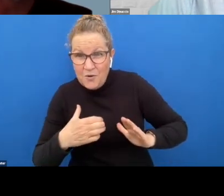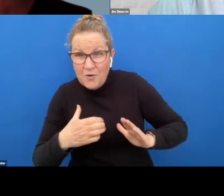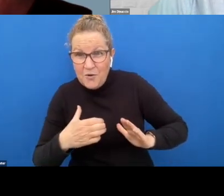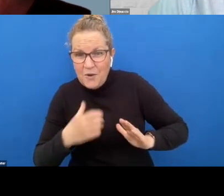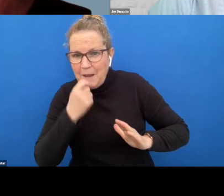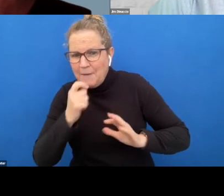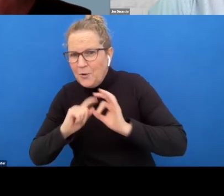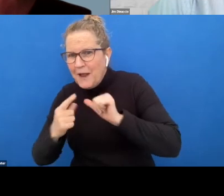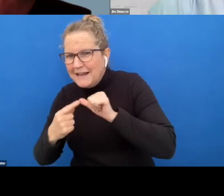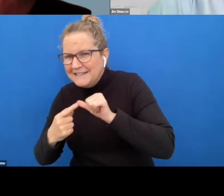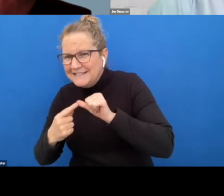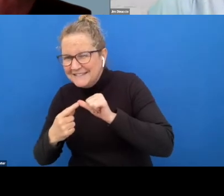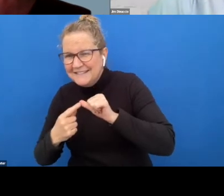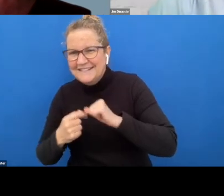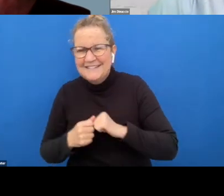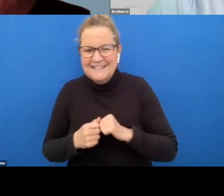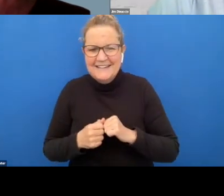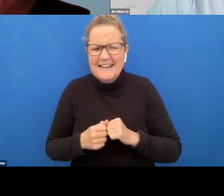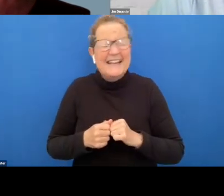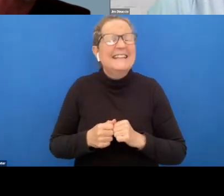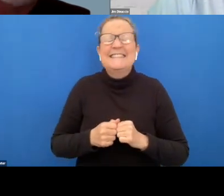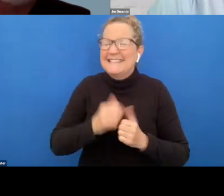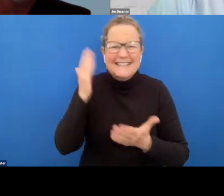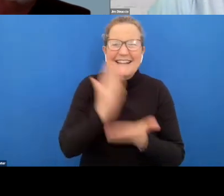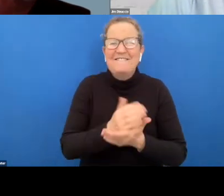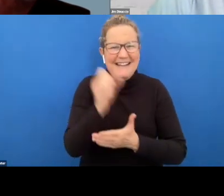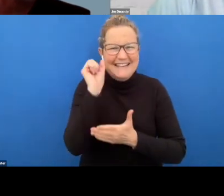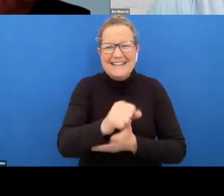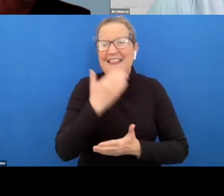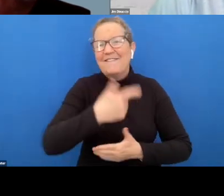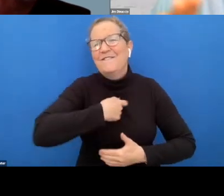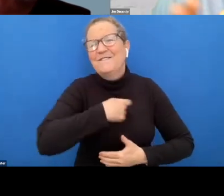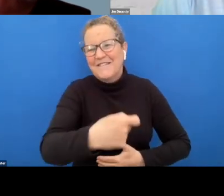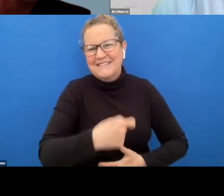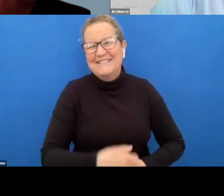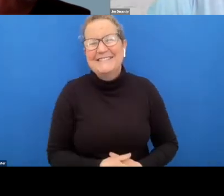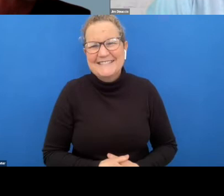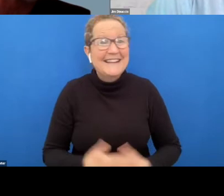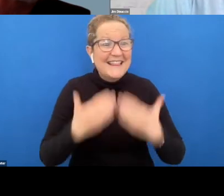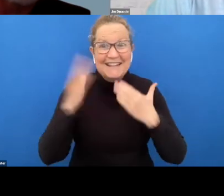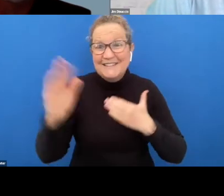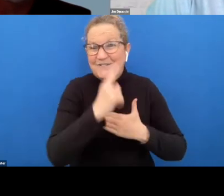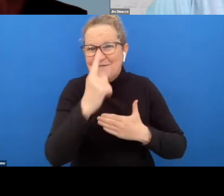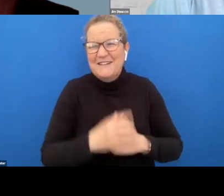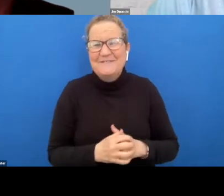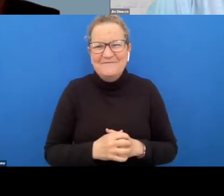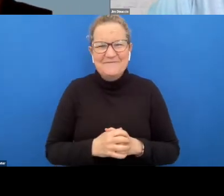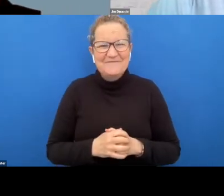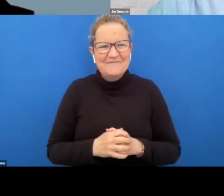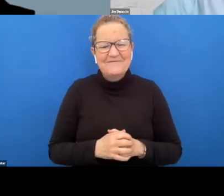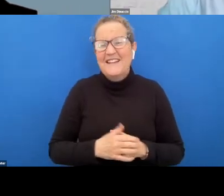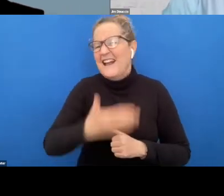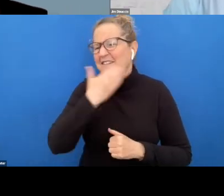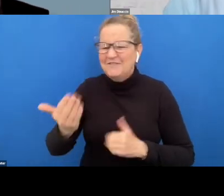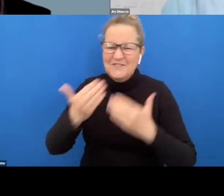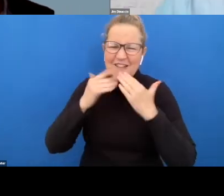because there may be questions for you as well definitely wealth and thanks for having me thanks for having me and thanks everybody beautiful thank you very much